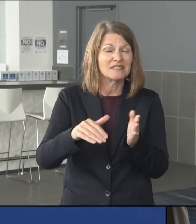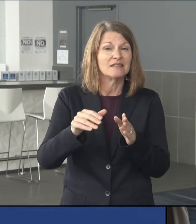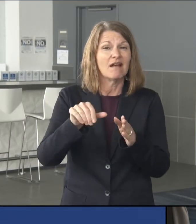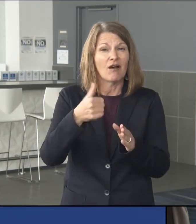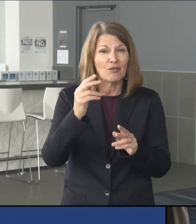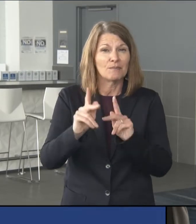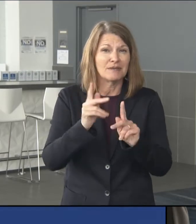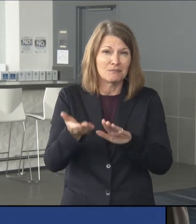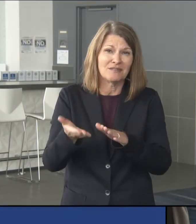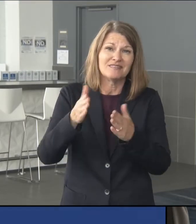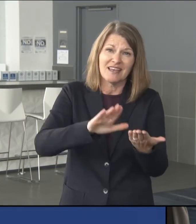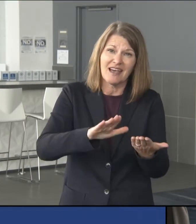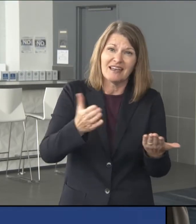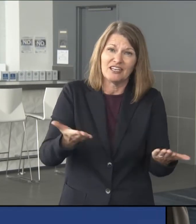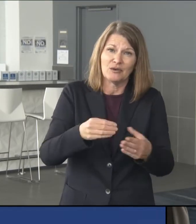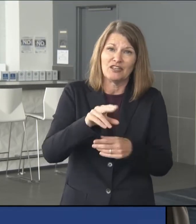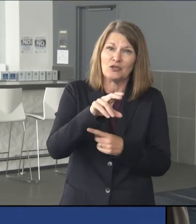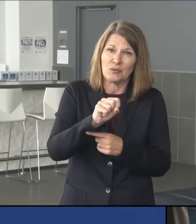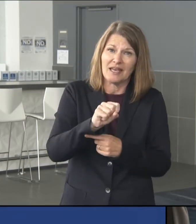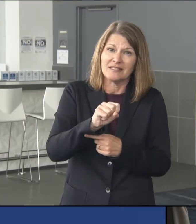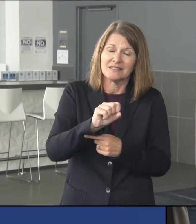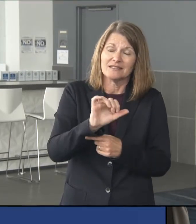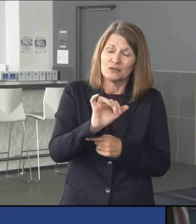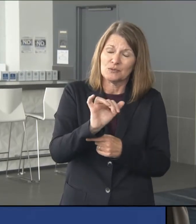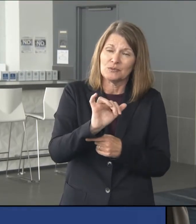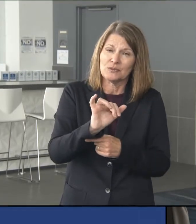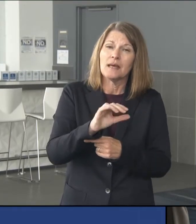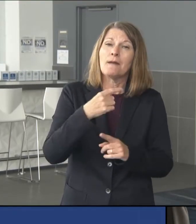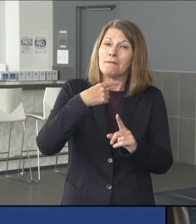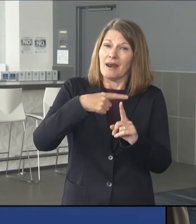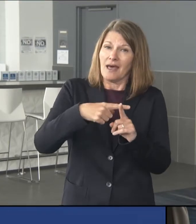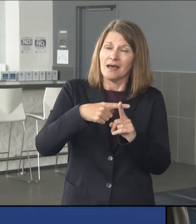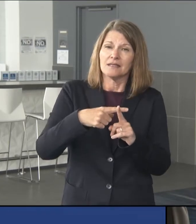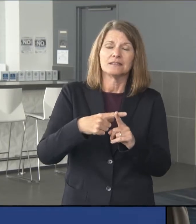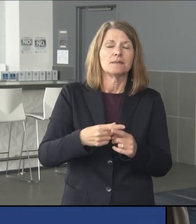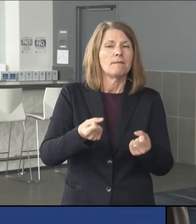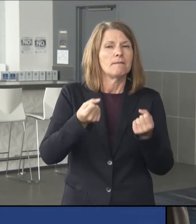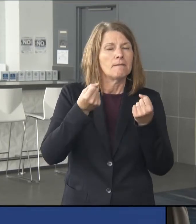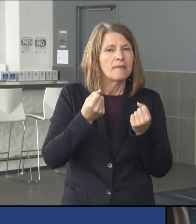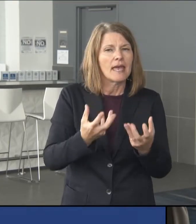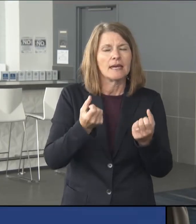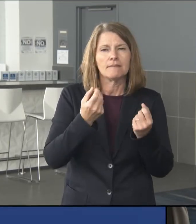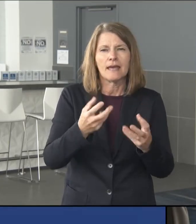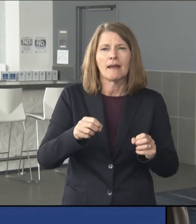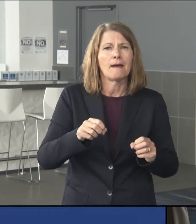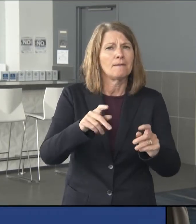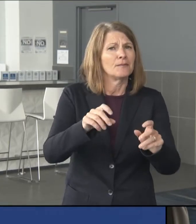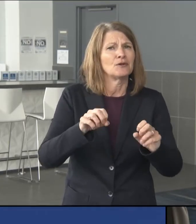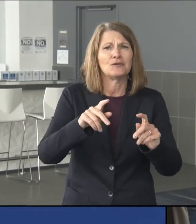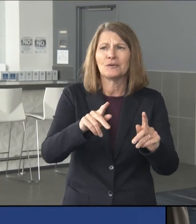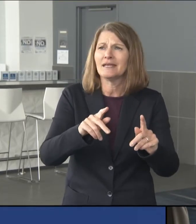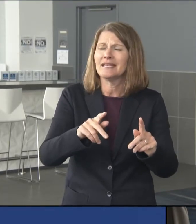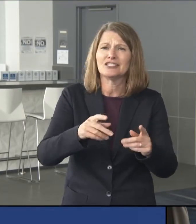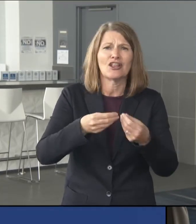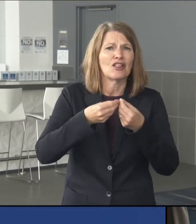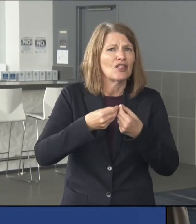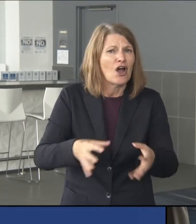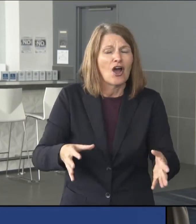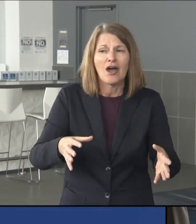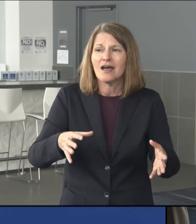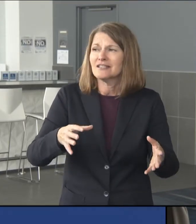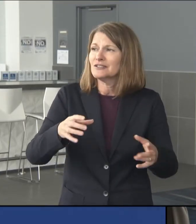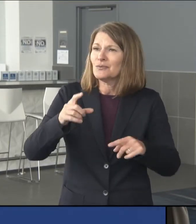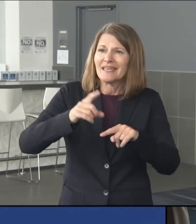in the U.S. alone. In addition, we have lost countless opportunities to spend time